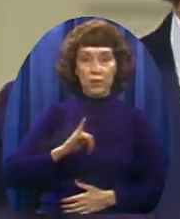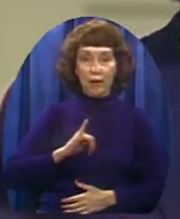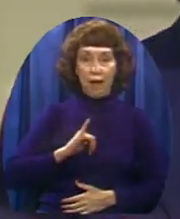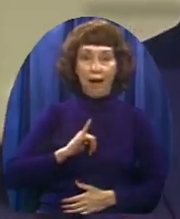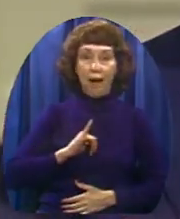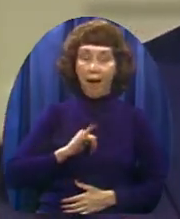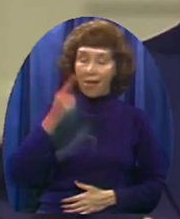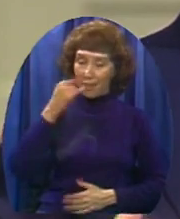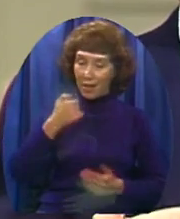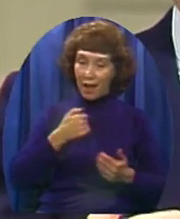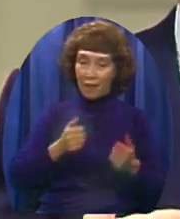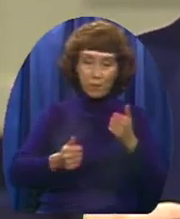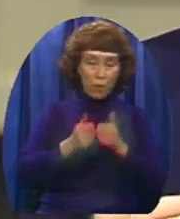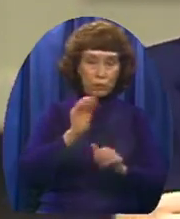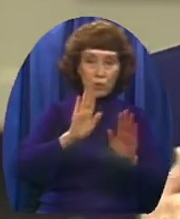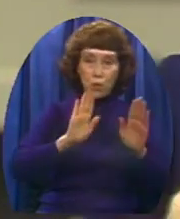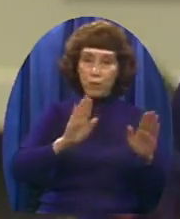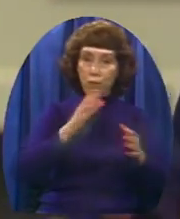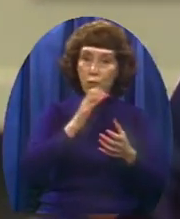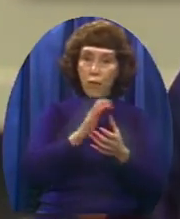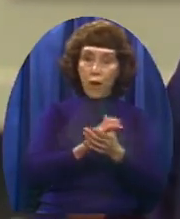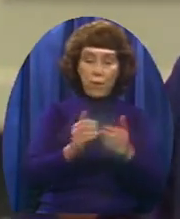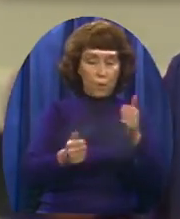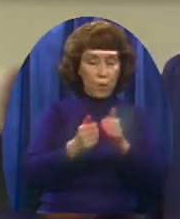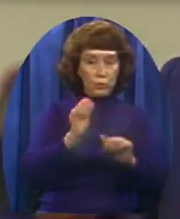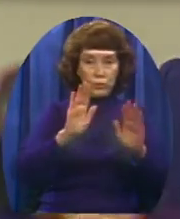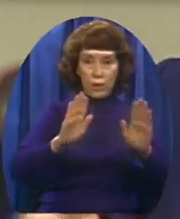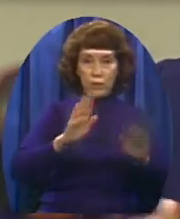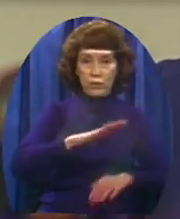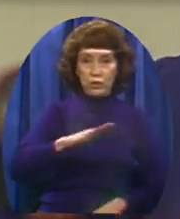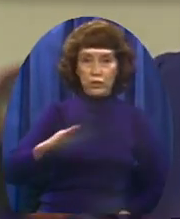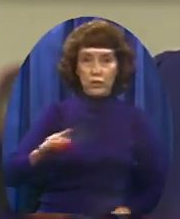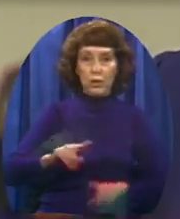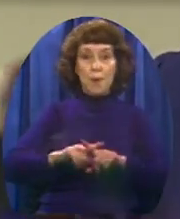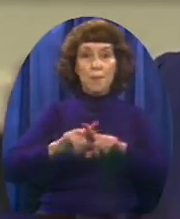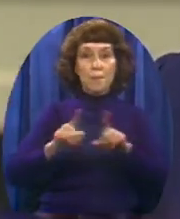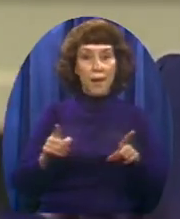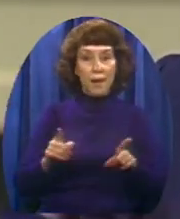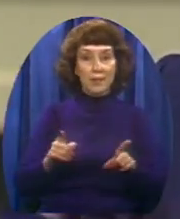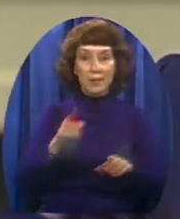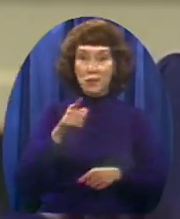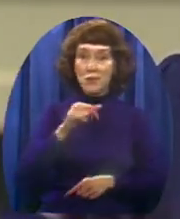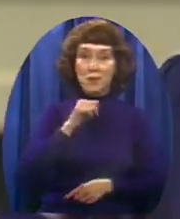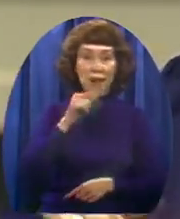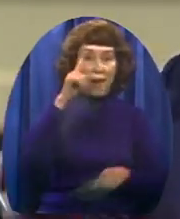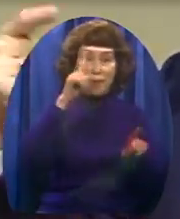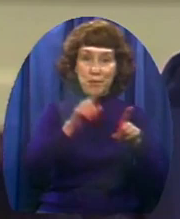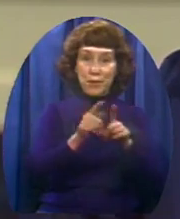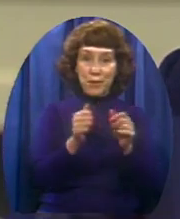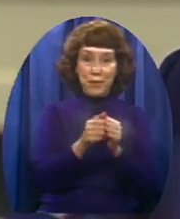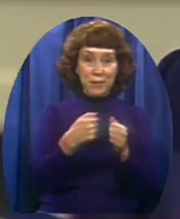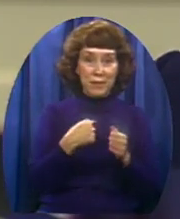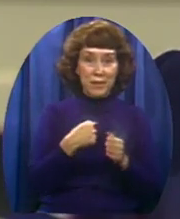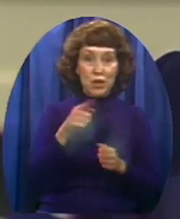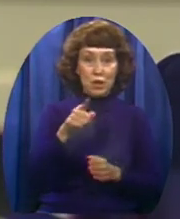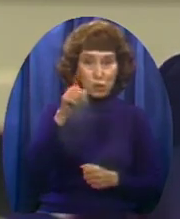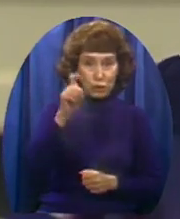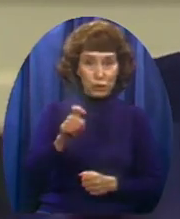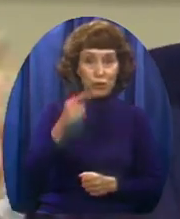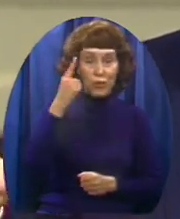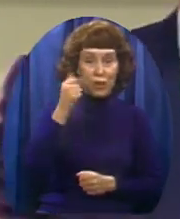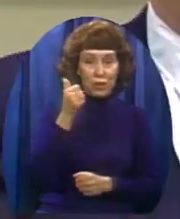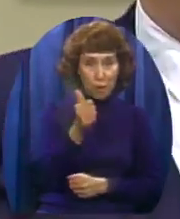wonderful children in the world But I would likewise think there was something wrong with you If you agreed with me You'd better think your wife